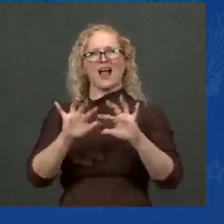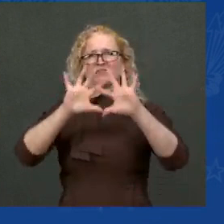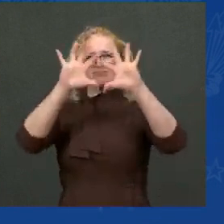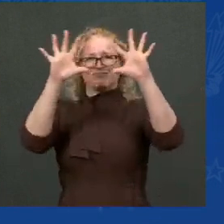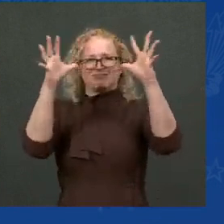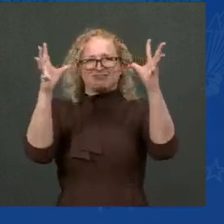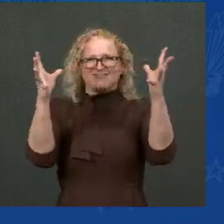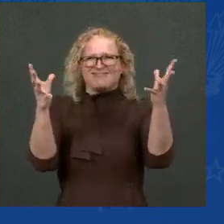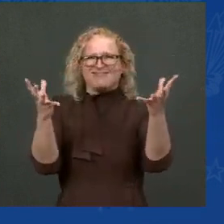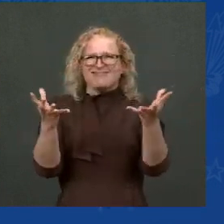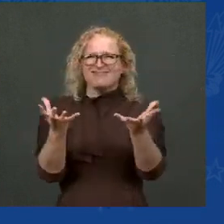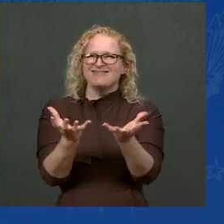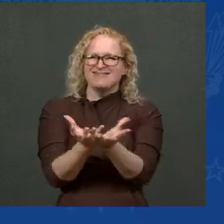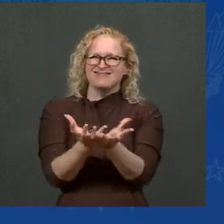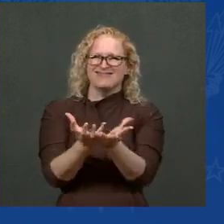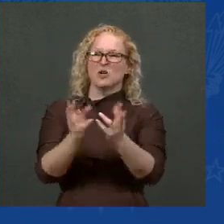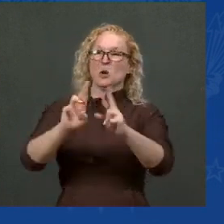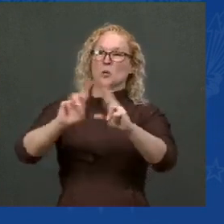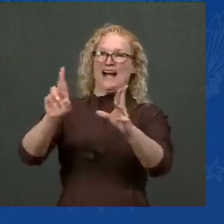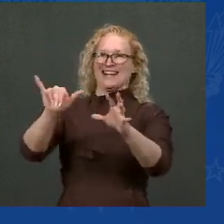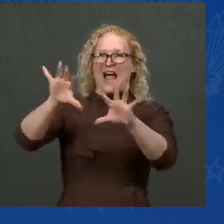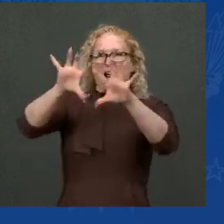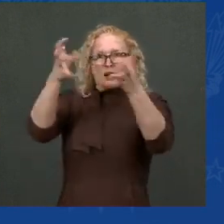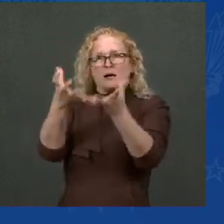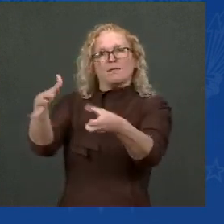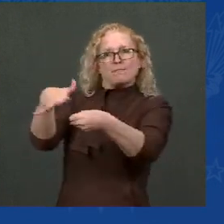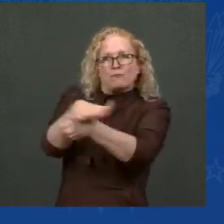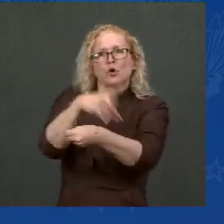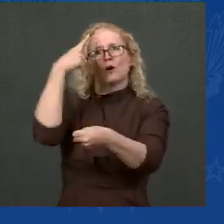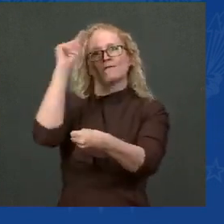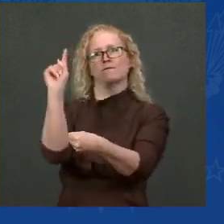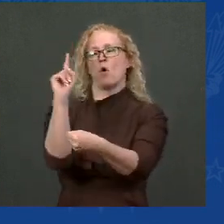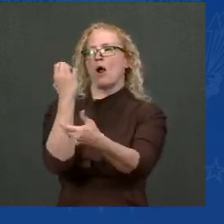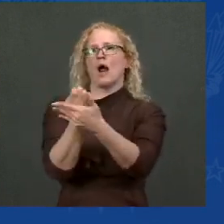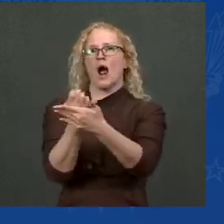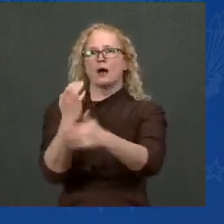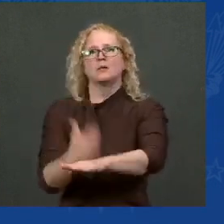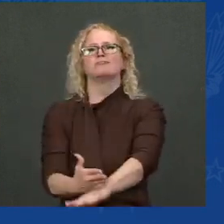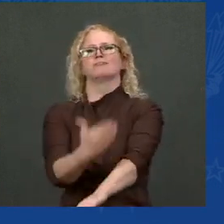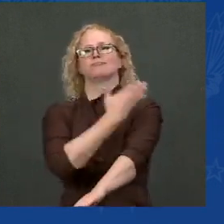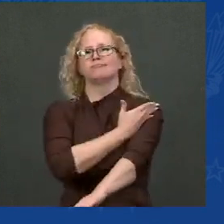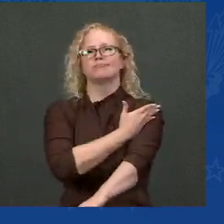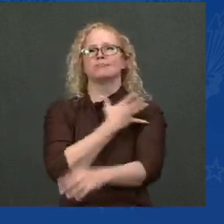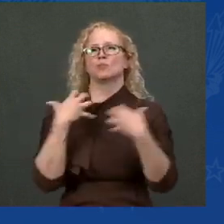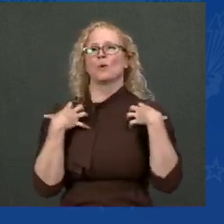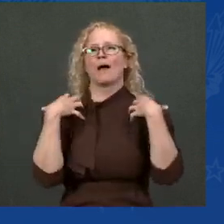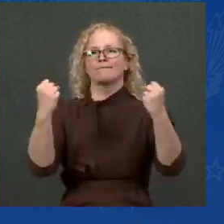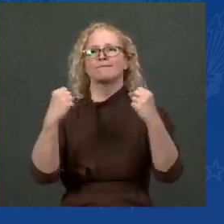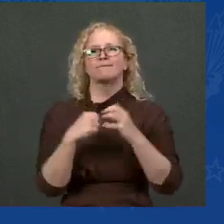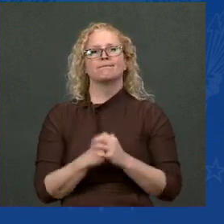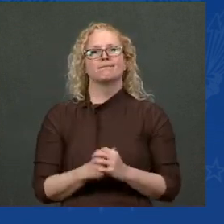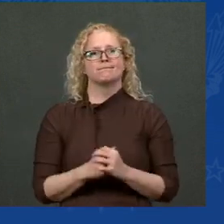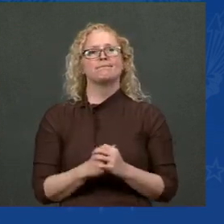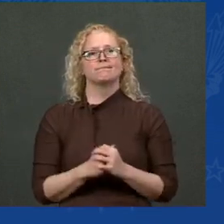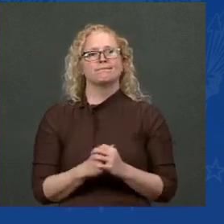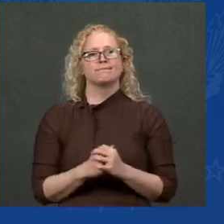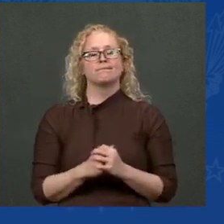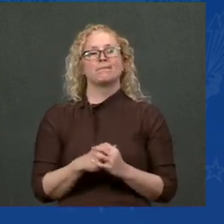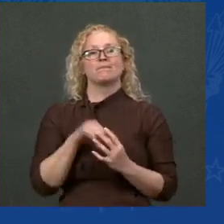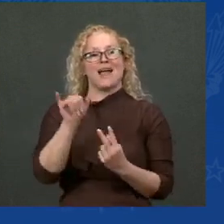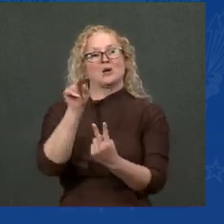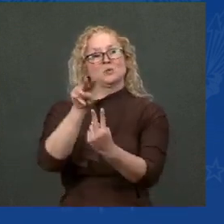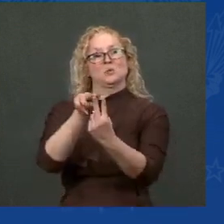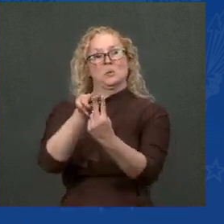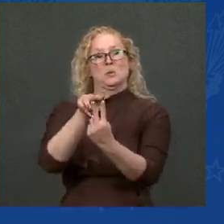Two bills that, together, will create millions of jobs, grow the economy, invest our nation and our people, lower costs for families, and turn